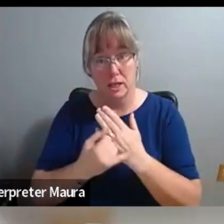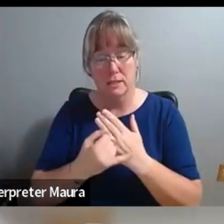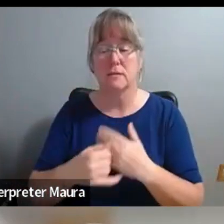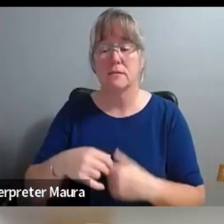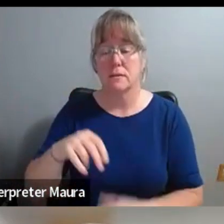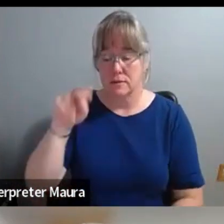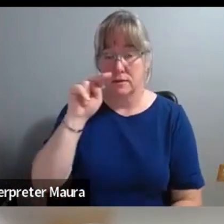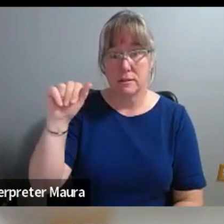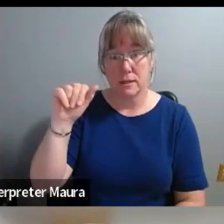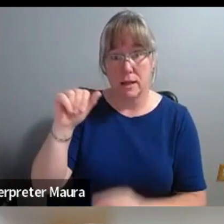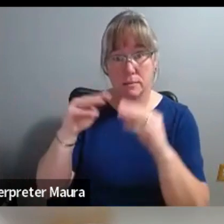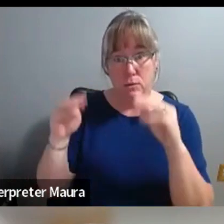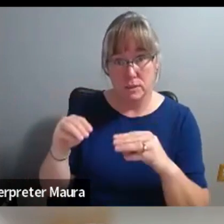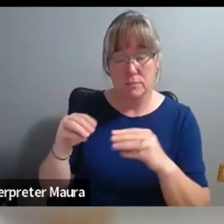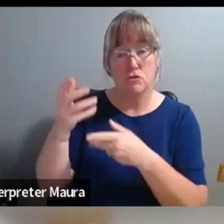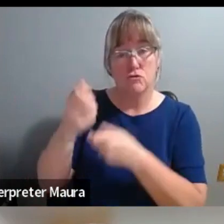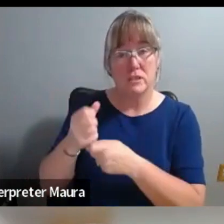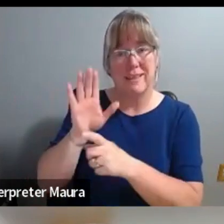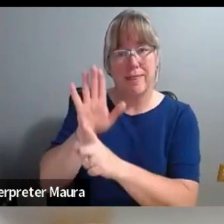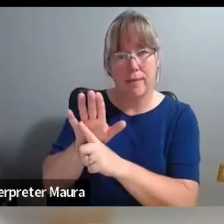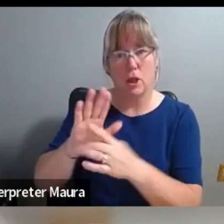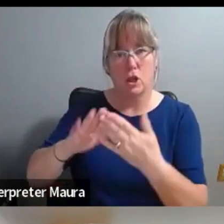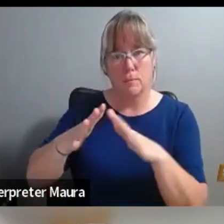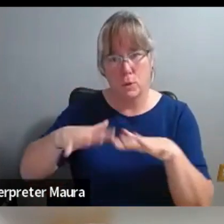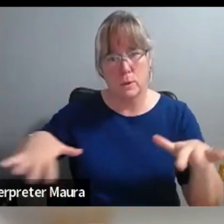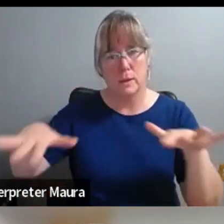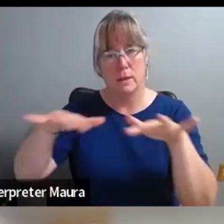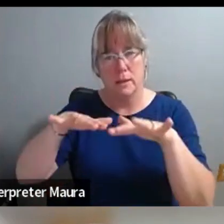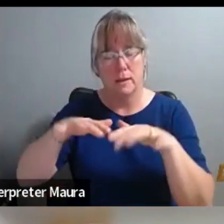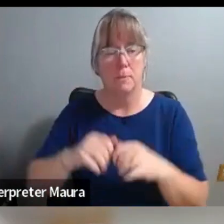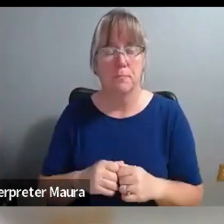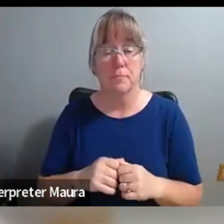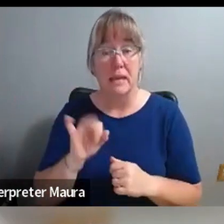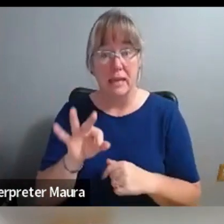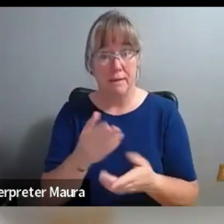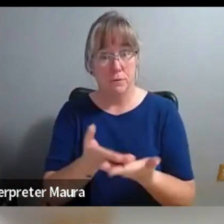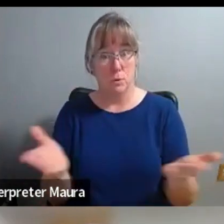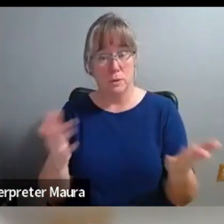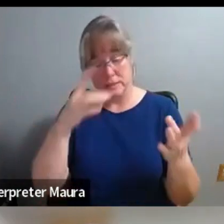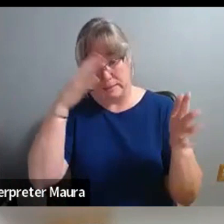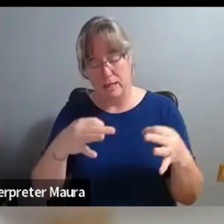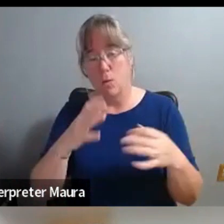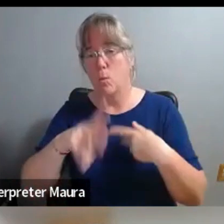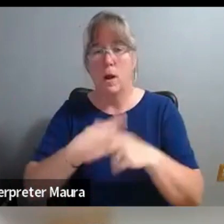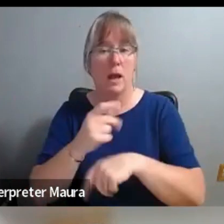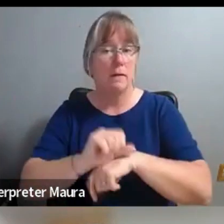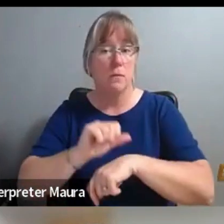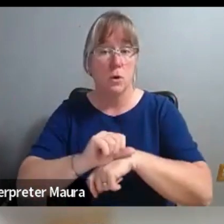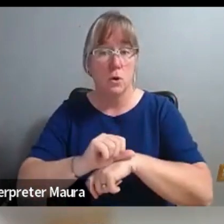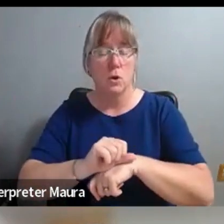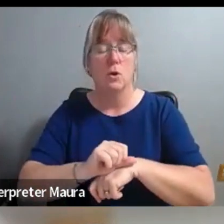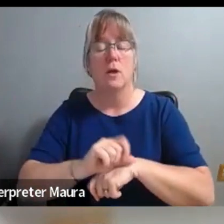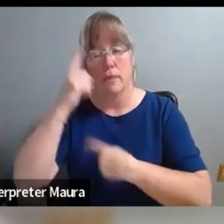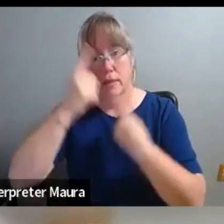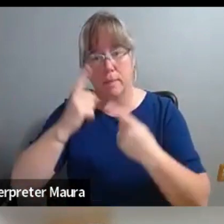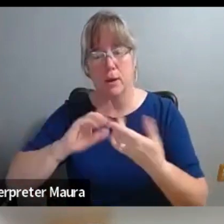the community that it is in. And so I think when you are deciding on what the work is, that community engagement